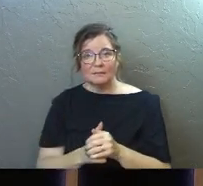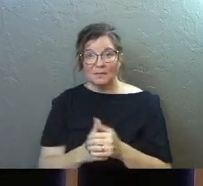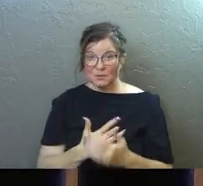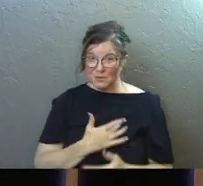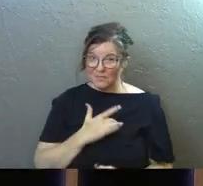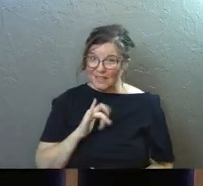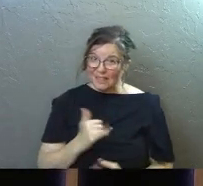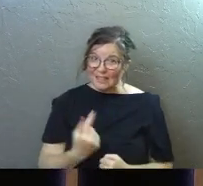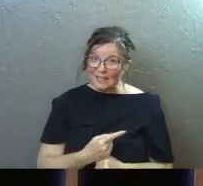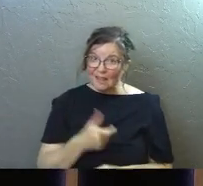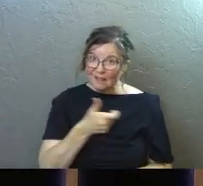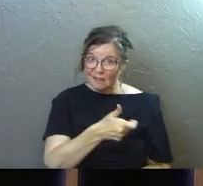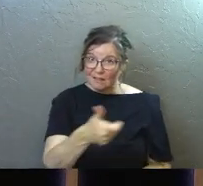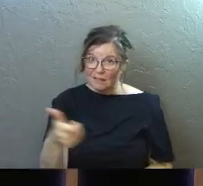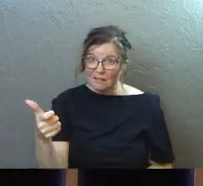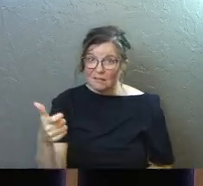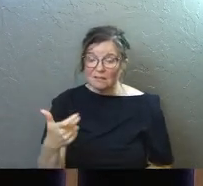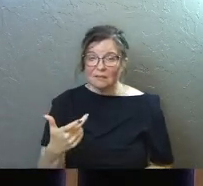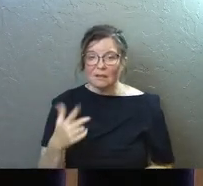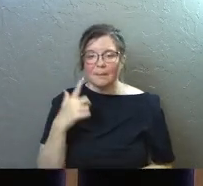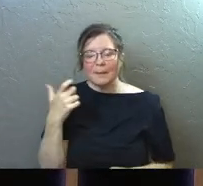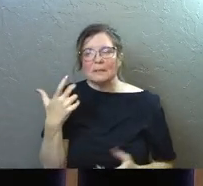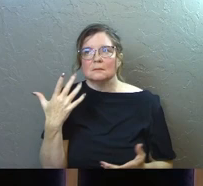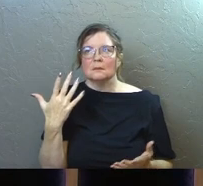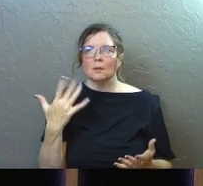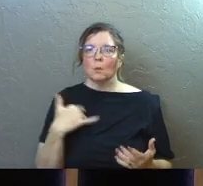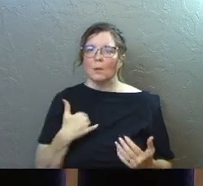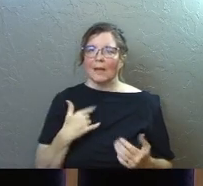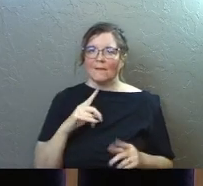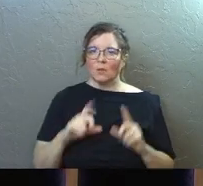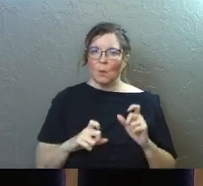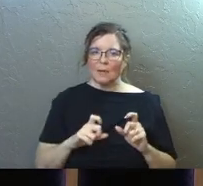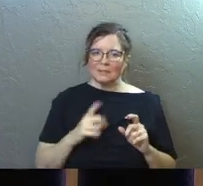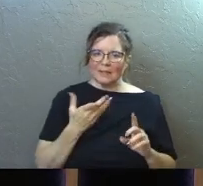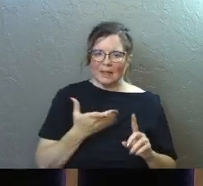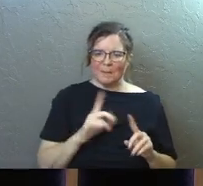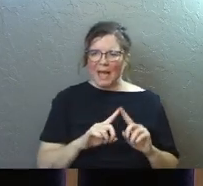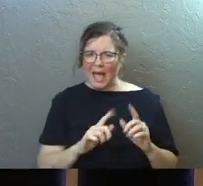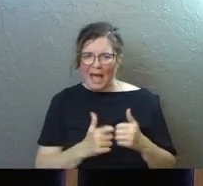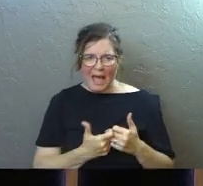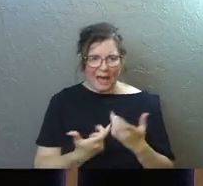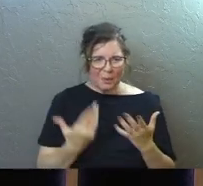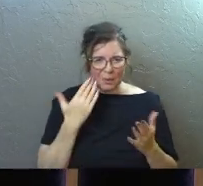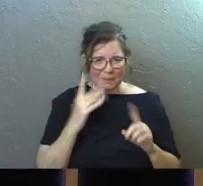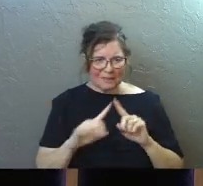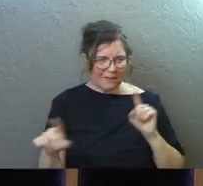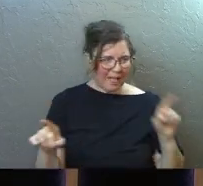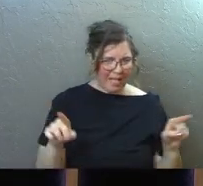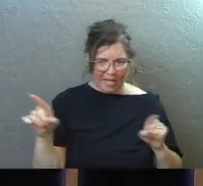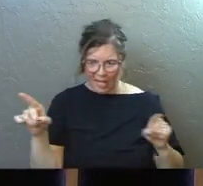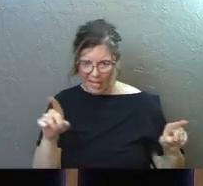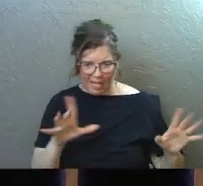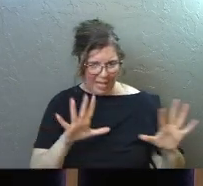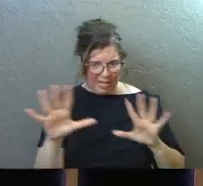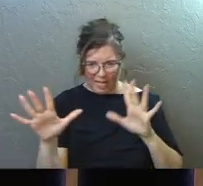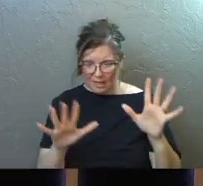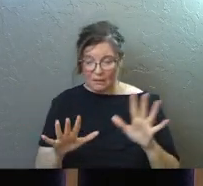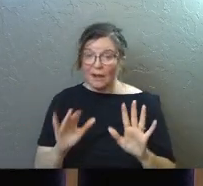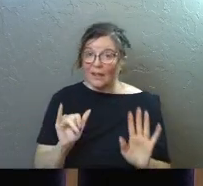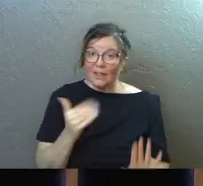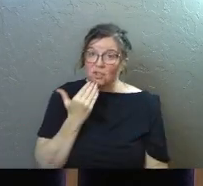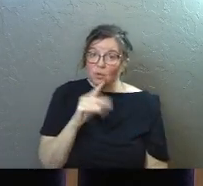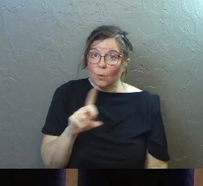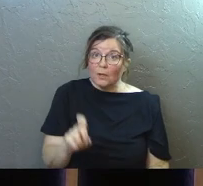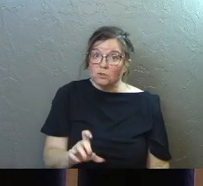And do you feel that today? Because, you know, we got the questions in there about like, well, how do we tell the difference between this voice and that voice? And that's